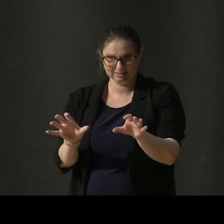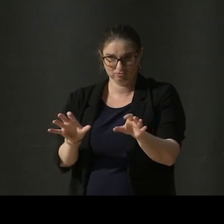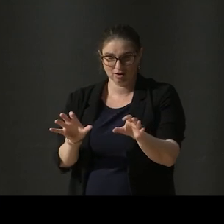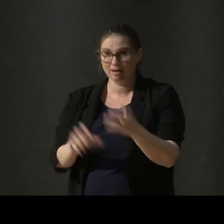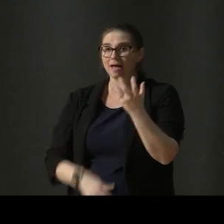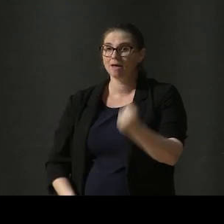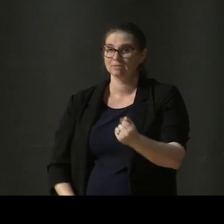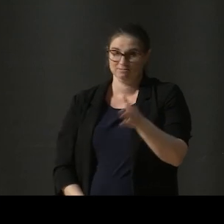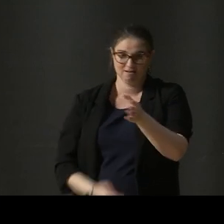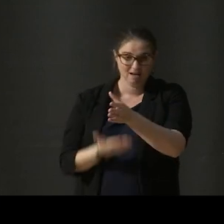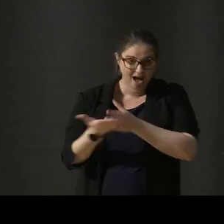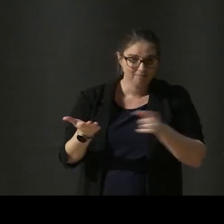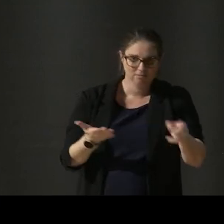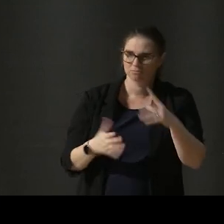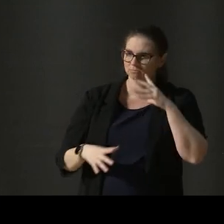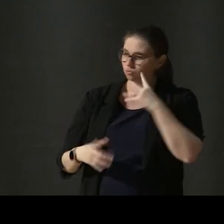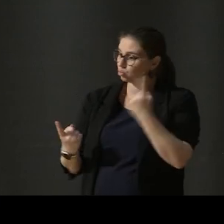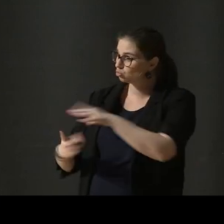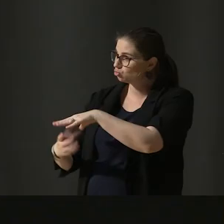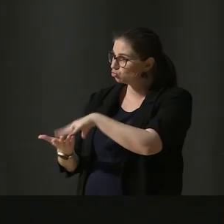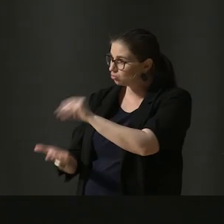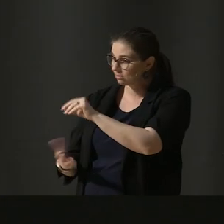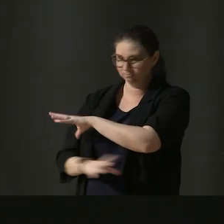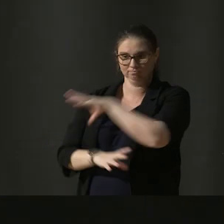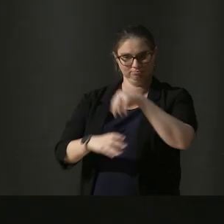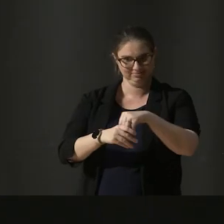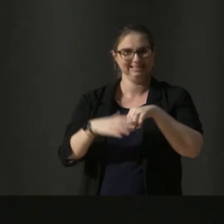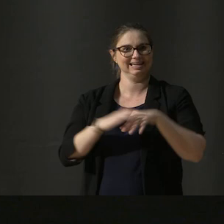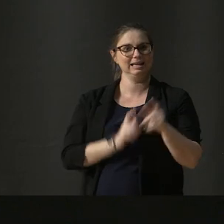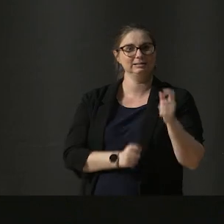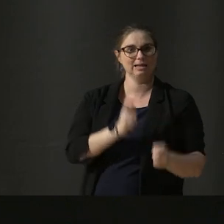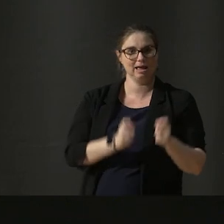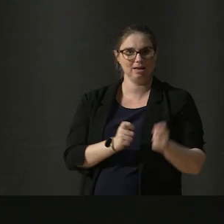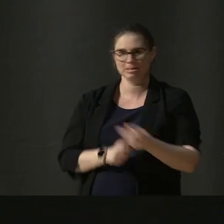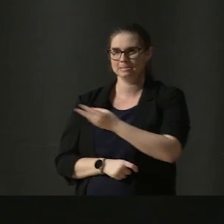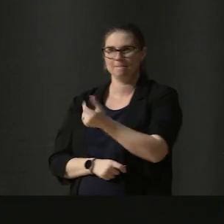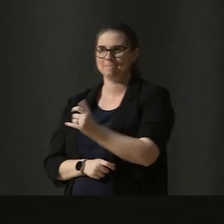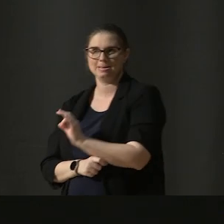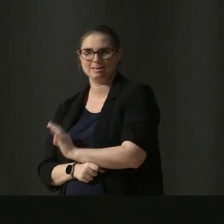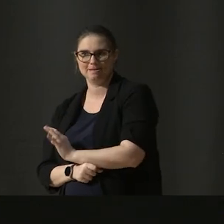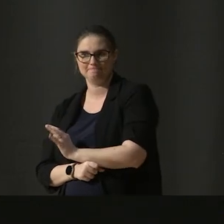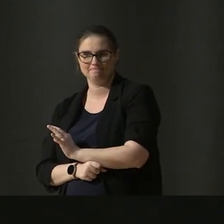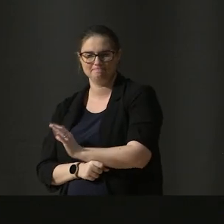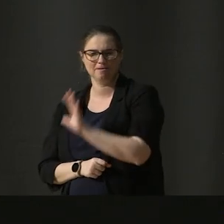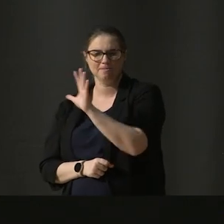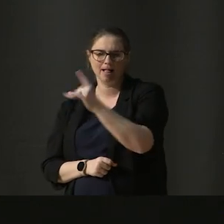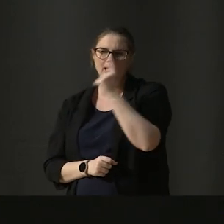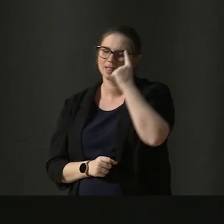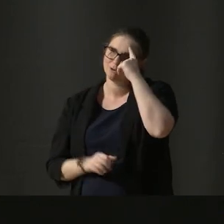enroll their students in exams and those who don't, but let's take a more precise look at what's happening closer to home.